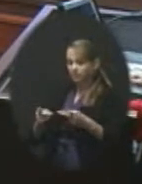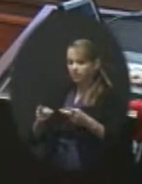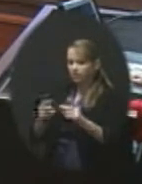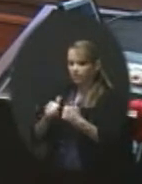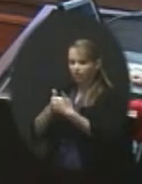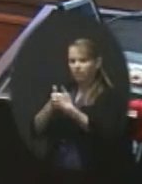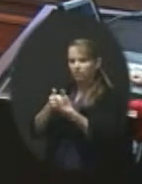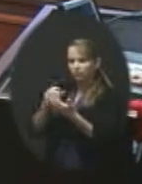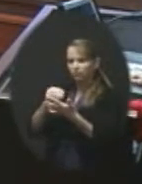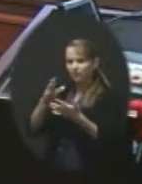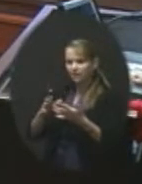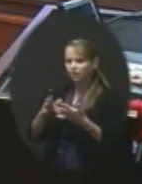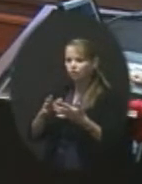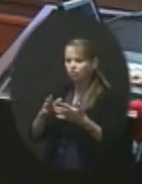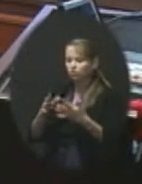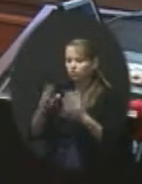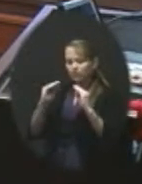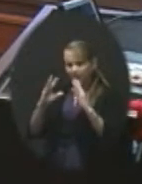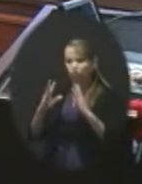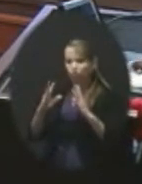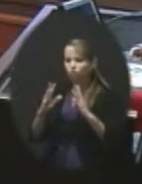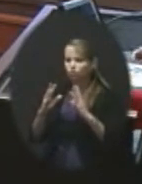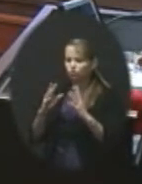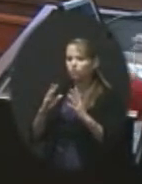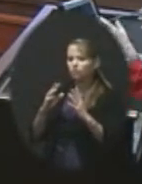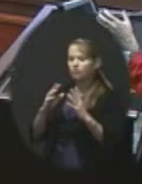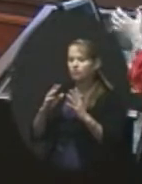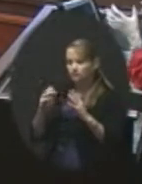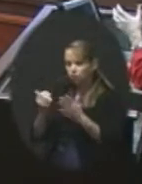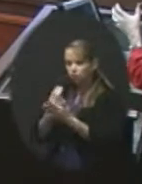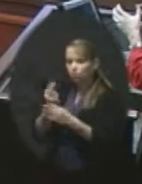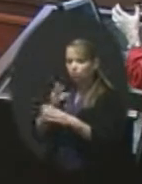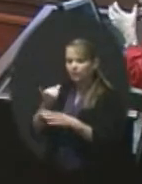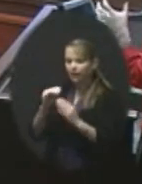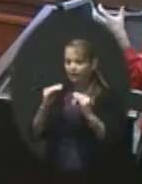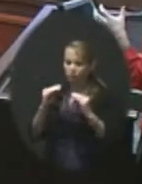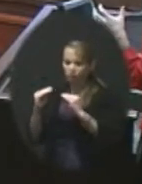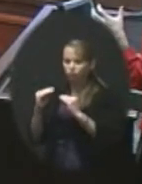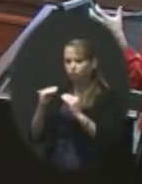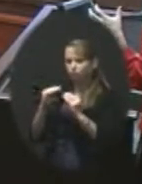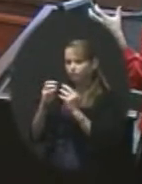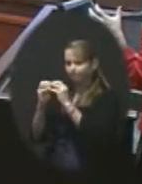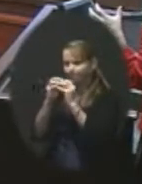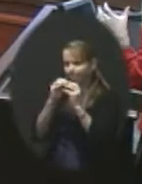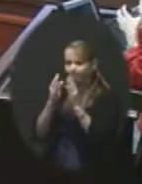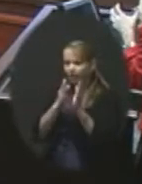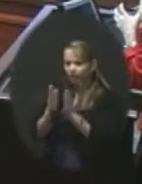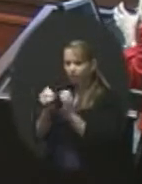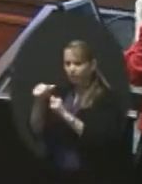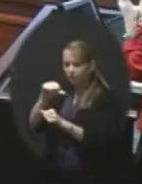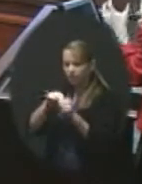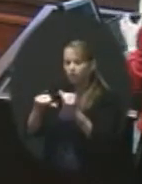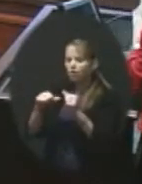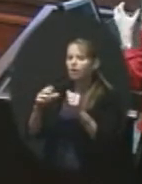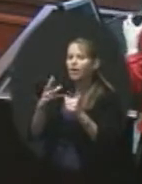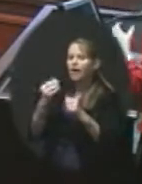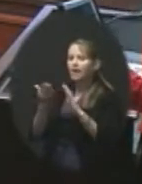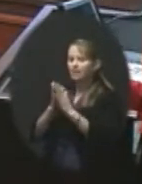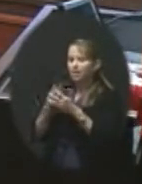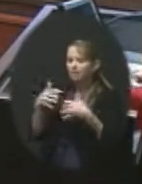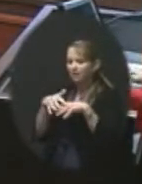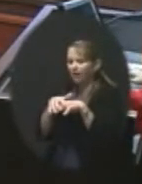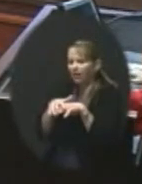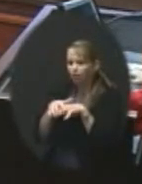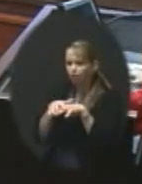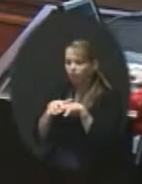or to collaborate with each other. Right. And spaces just get tighter. So take a lot of kids and put them in tighter spaces. And they're not